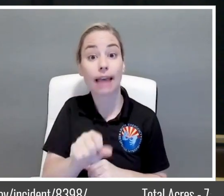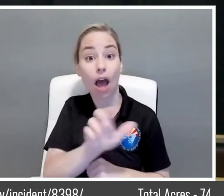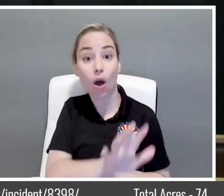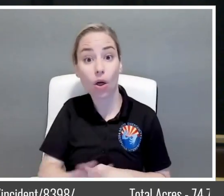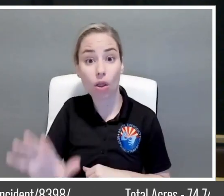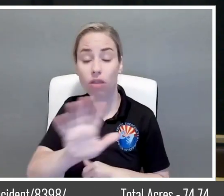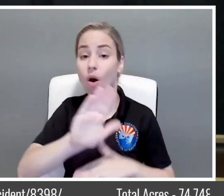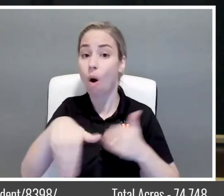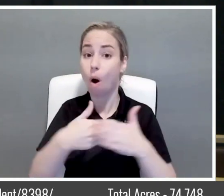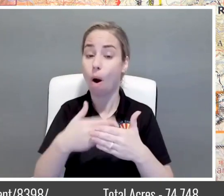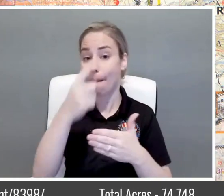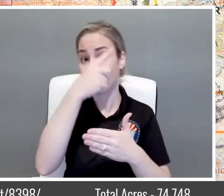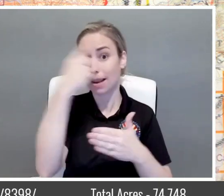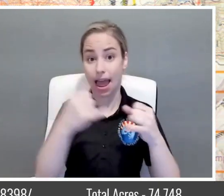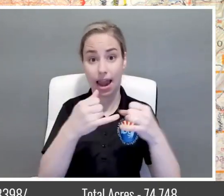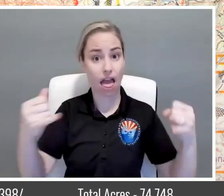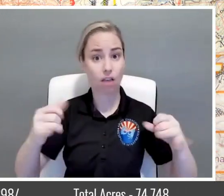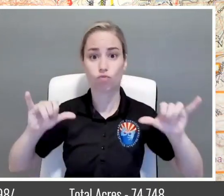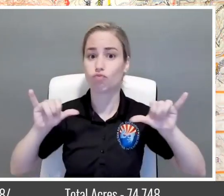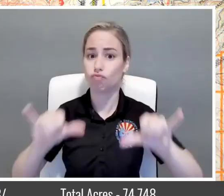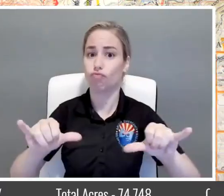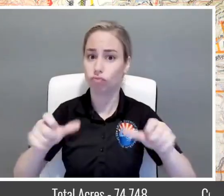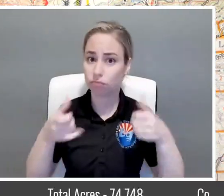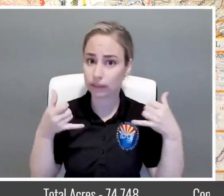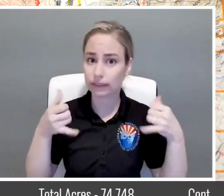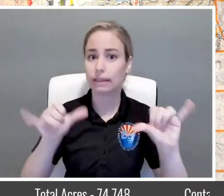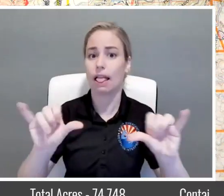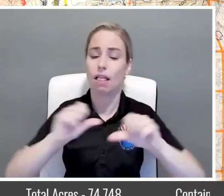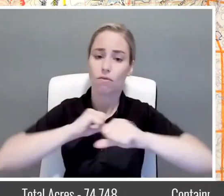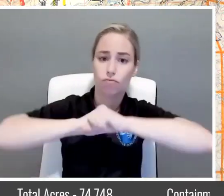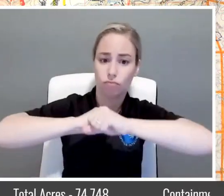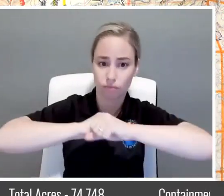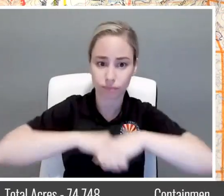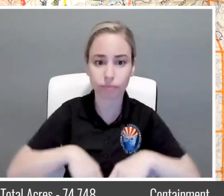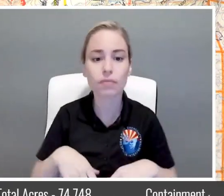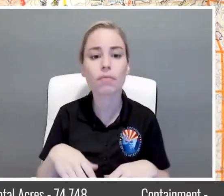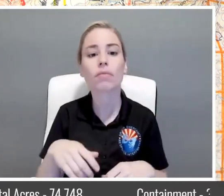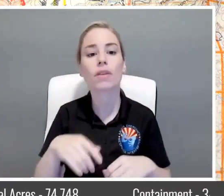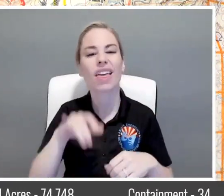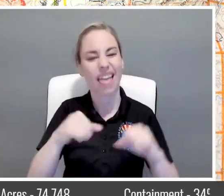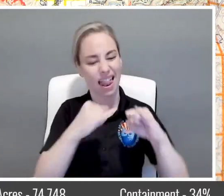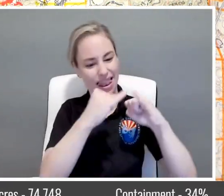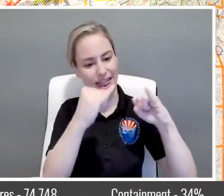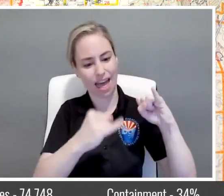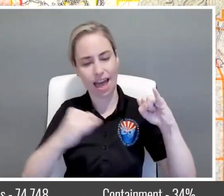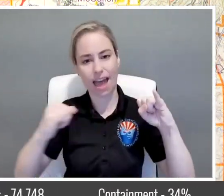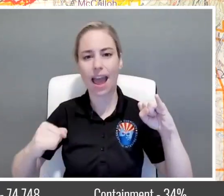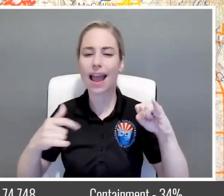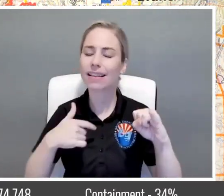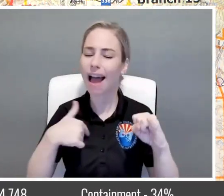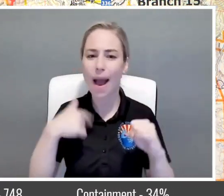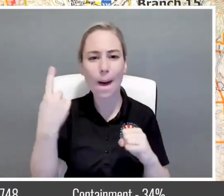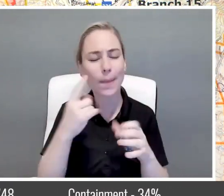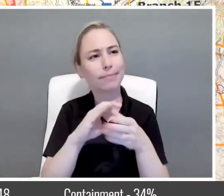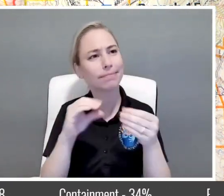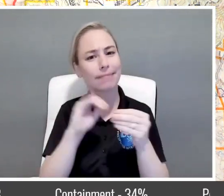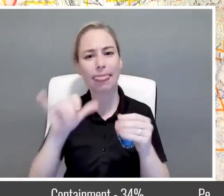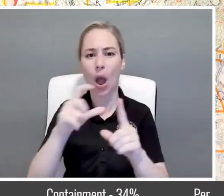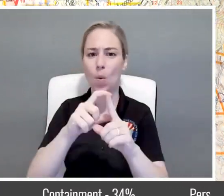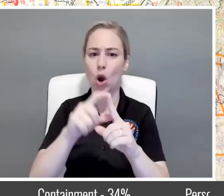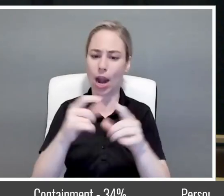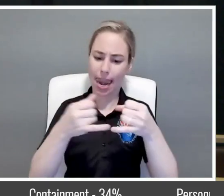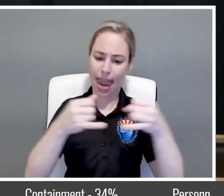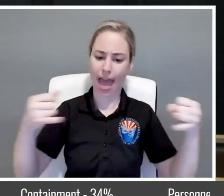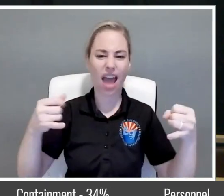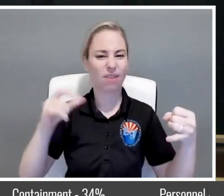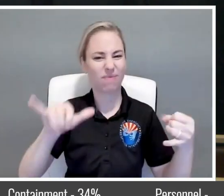hold and one point of clarification when I say fire lines we have lines and we talk about lines all across here but basically what a fire